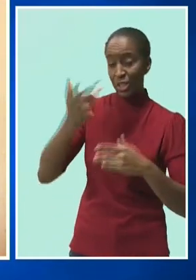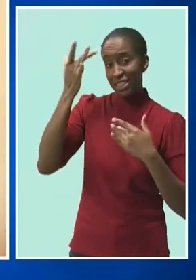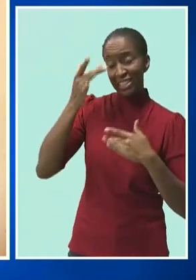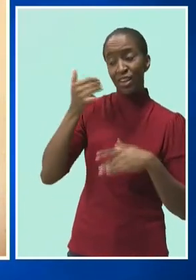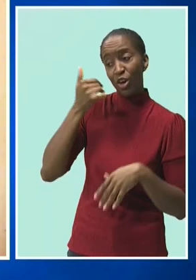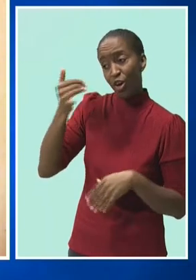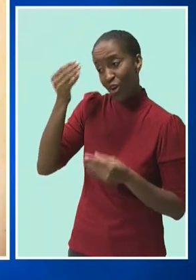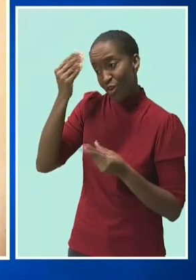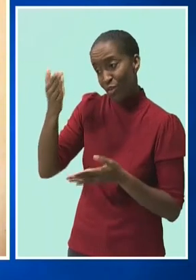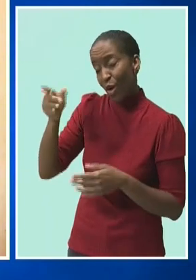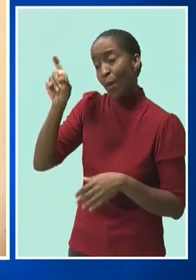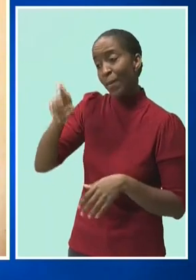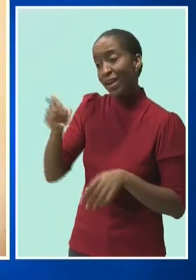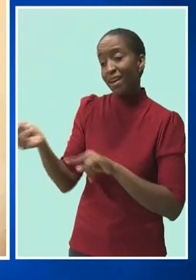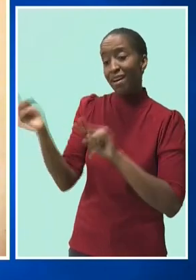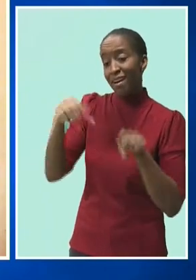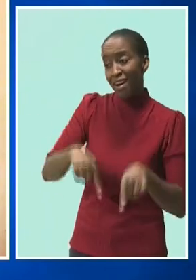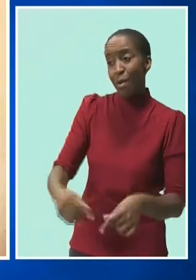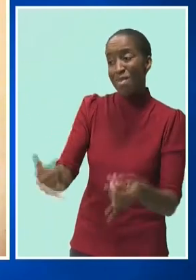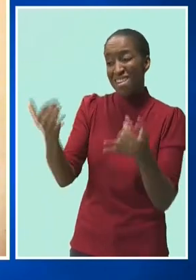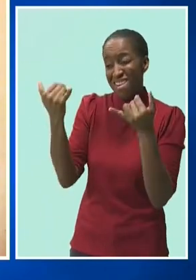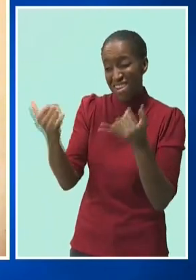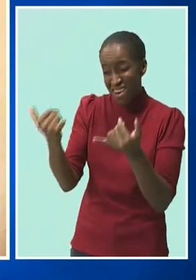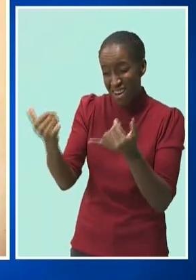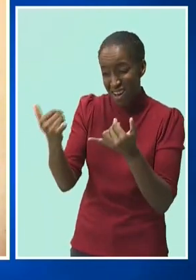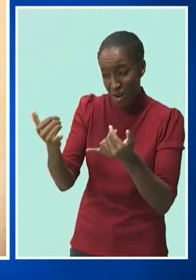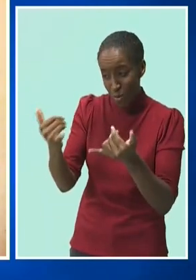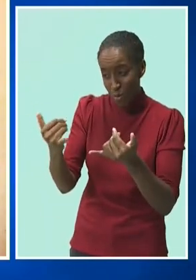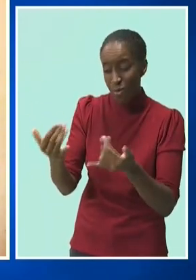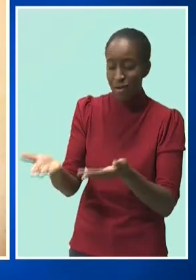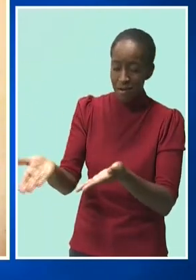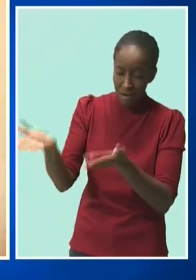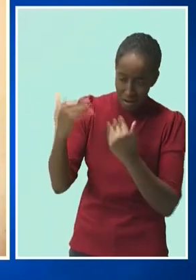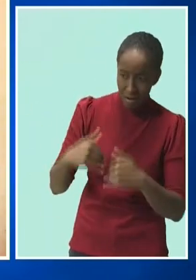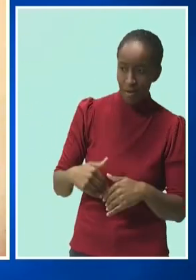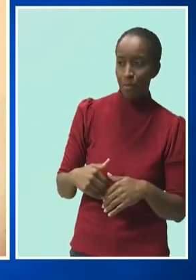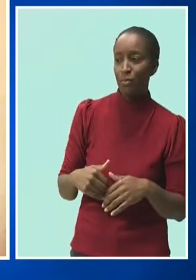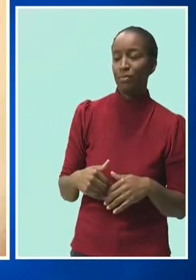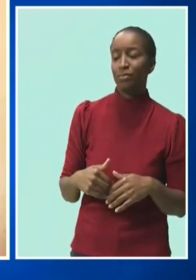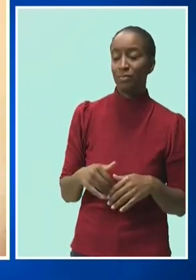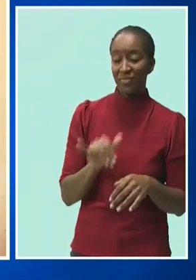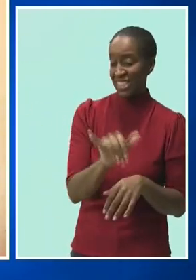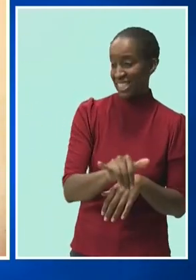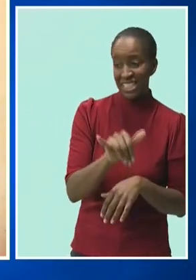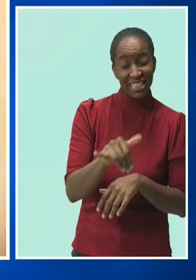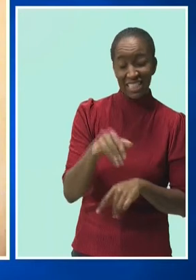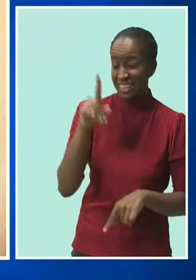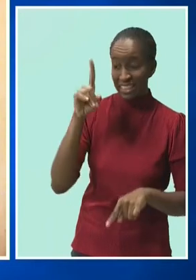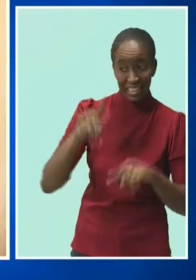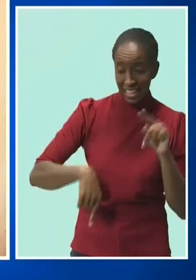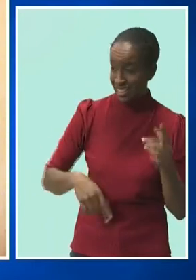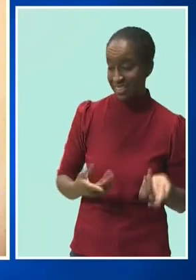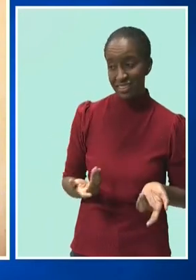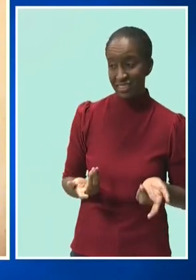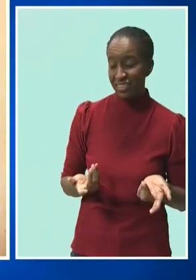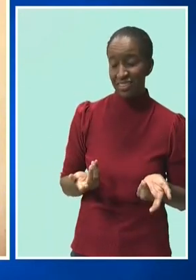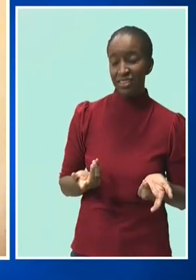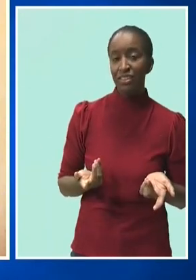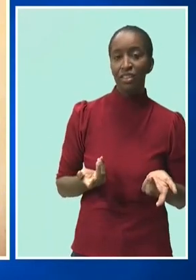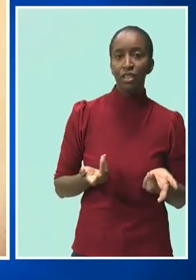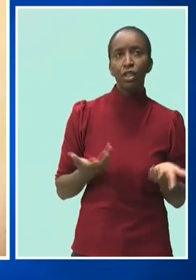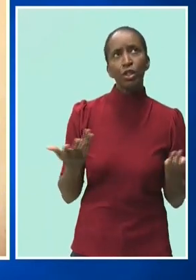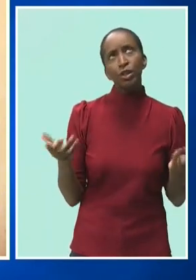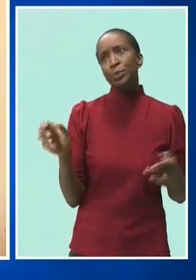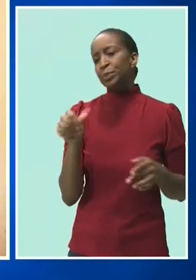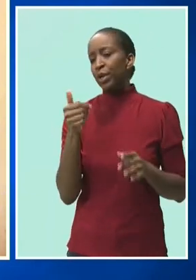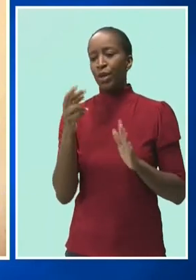need to come and collect it as soon as possible. Those changes, there were other changes